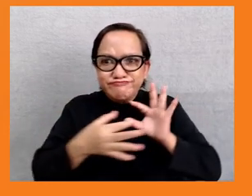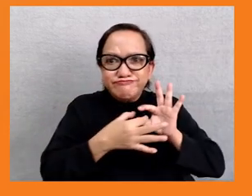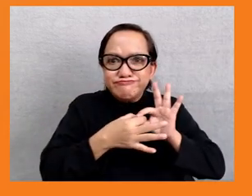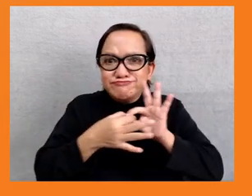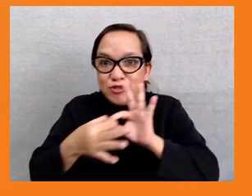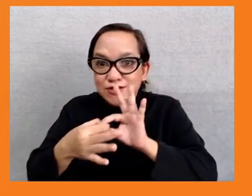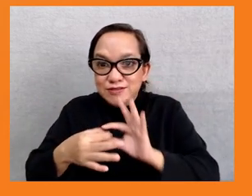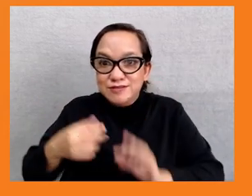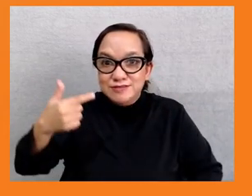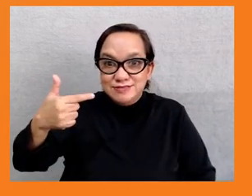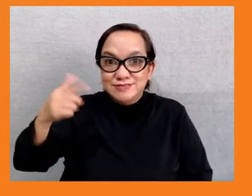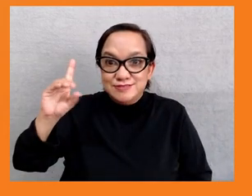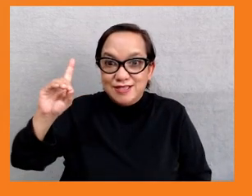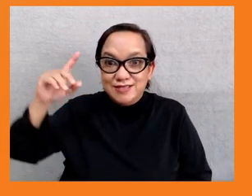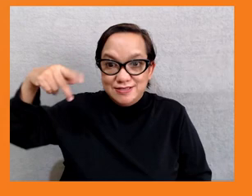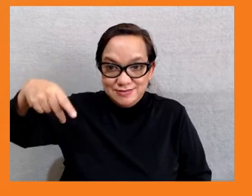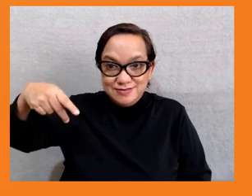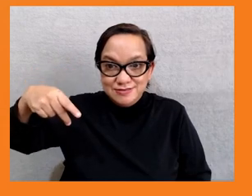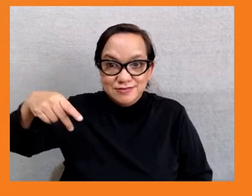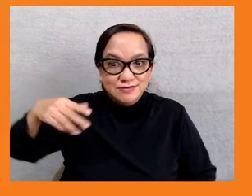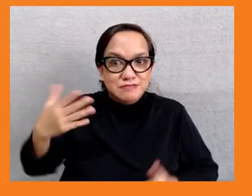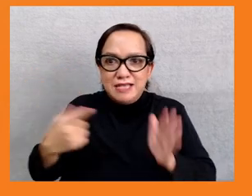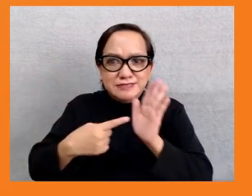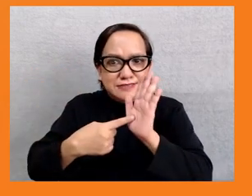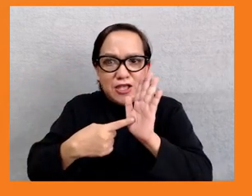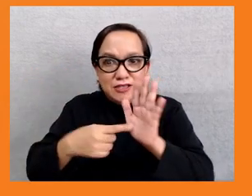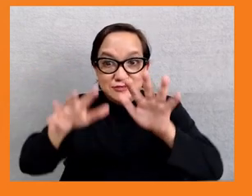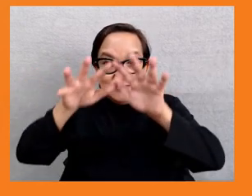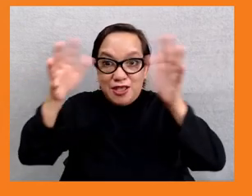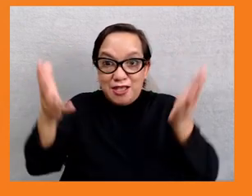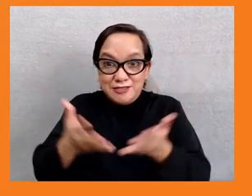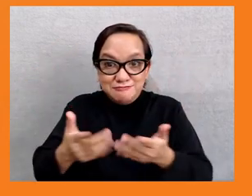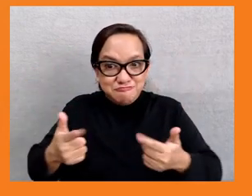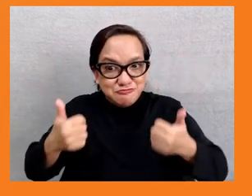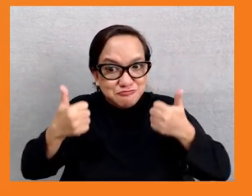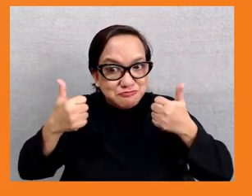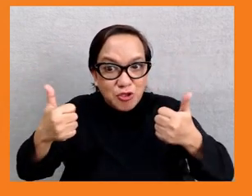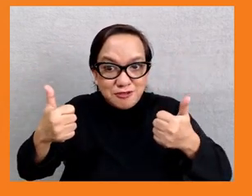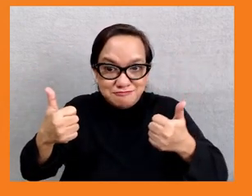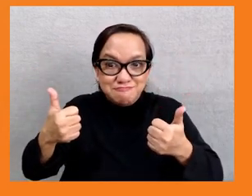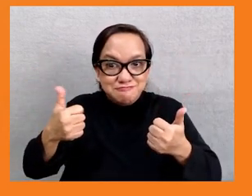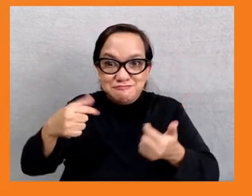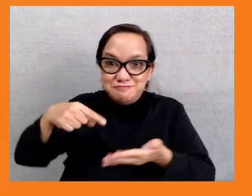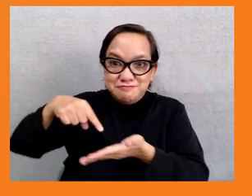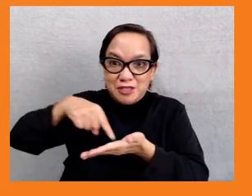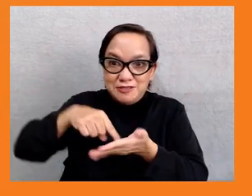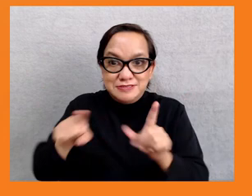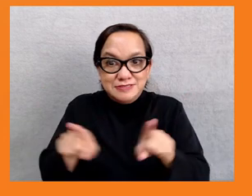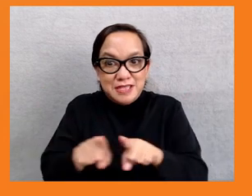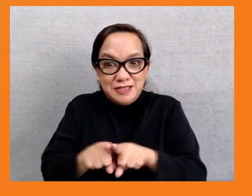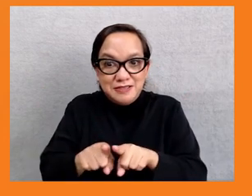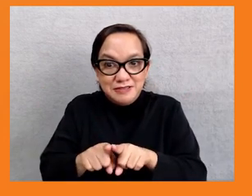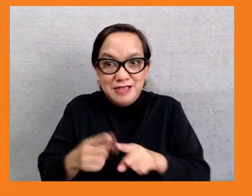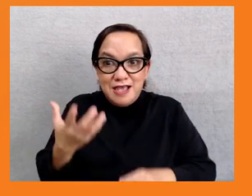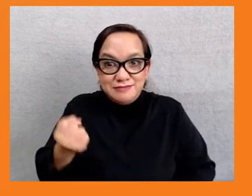the World Happiness Report. Next slide, please. Okay, and then there are other alternatives that argue for slowing